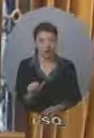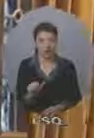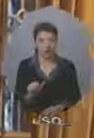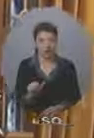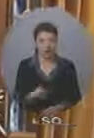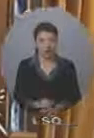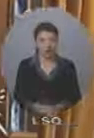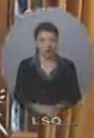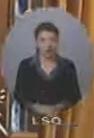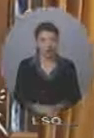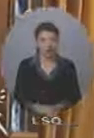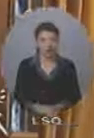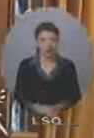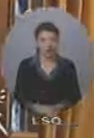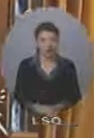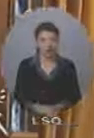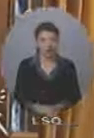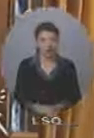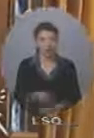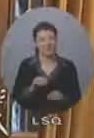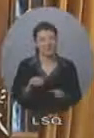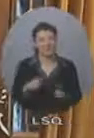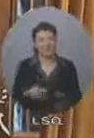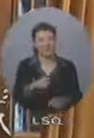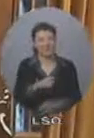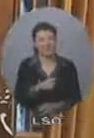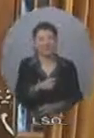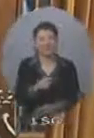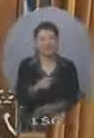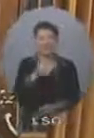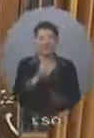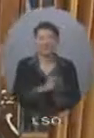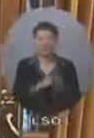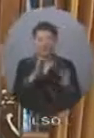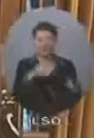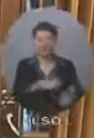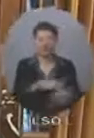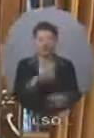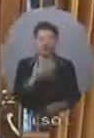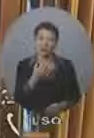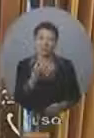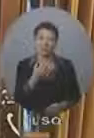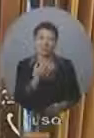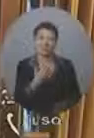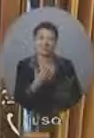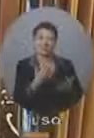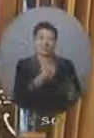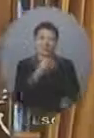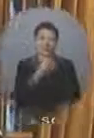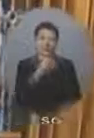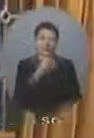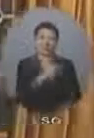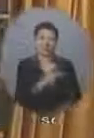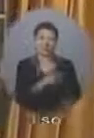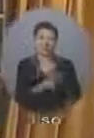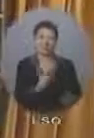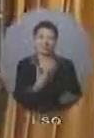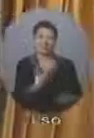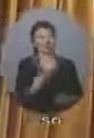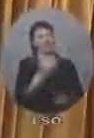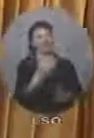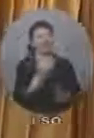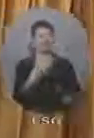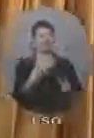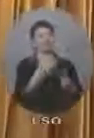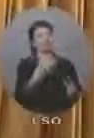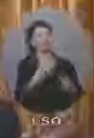is the Minister more interested in flashy press conferences than actually getting the job done? The Honourable Parliamentary Secretary